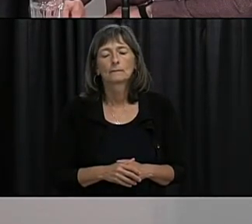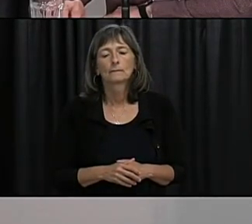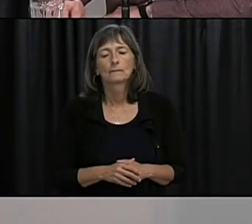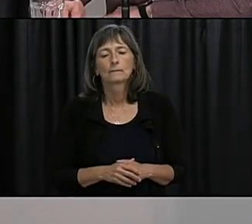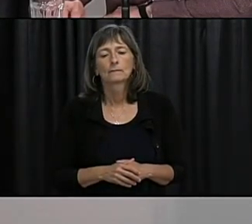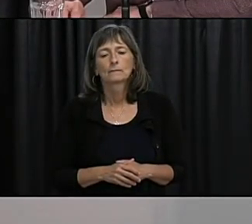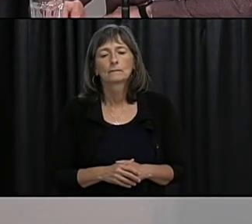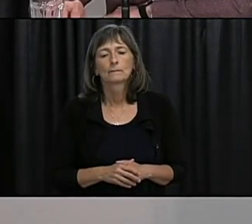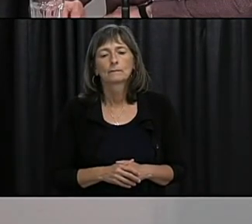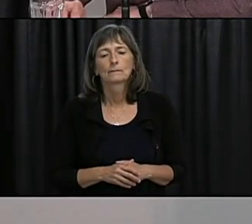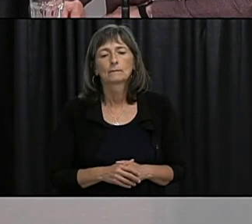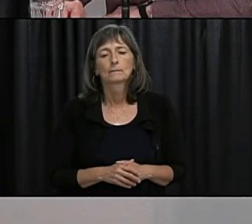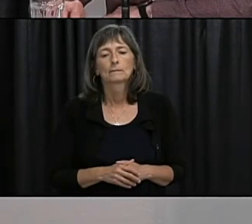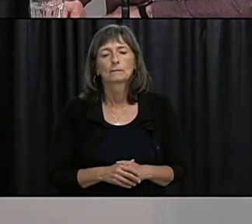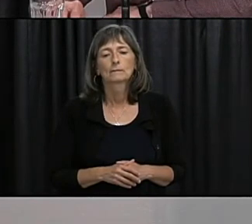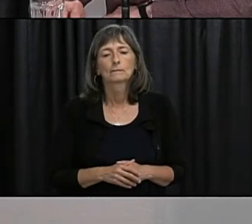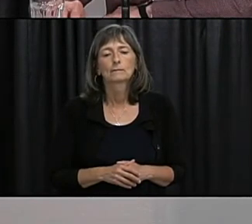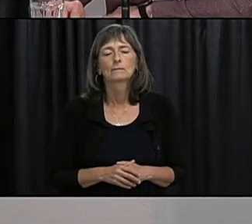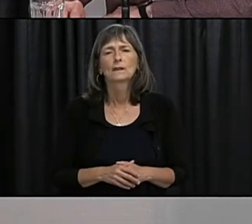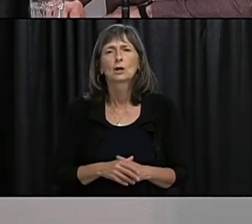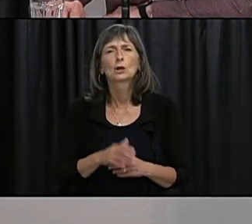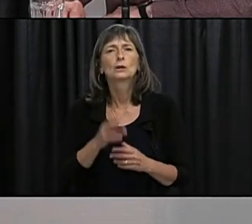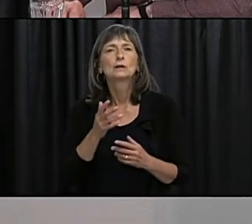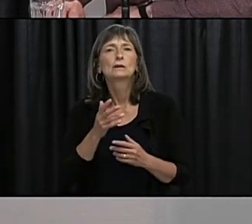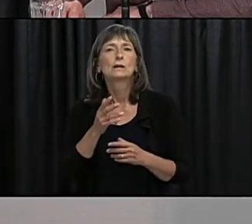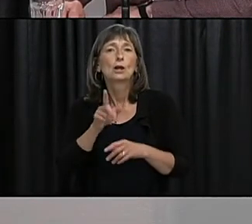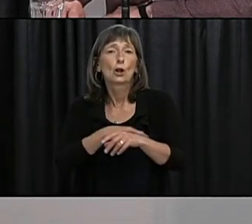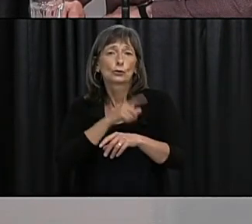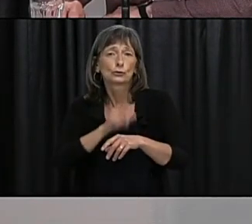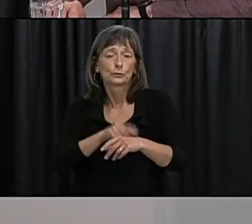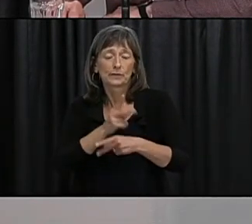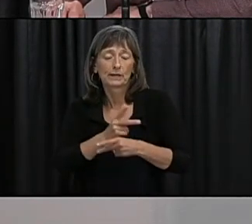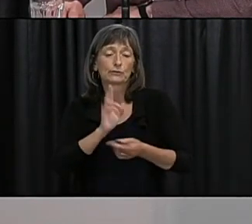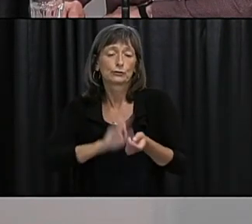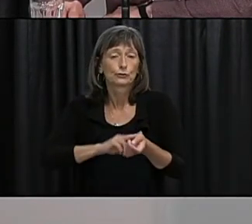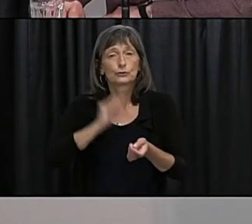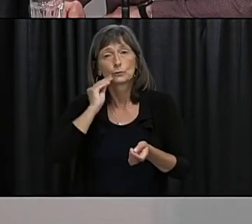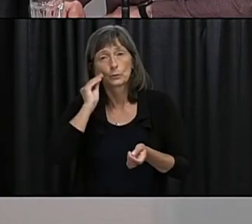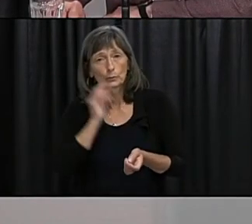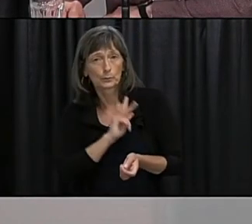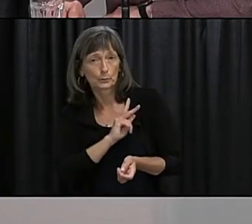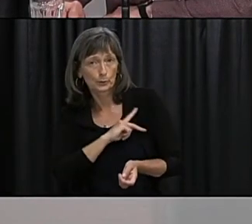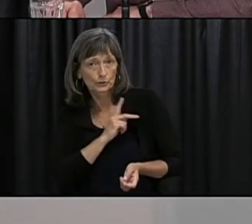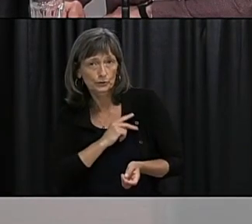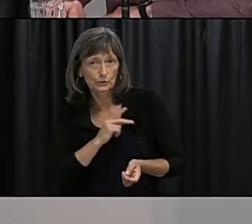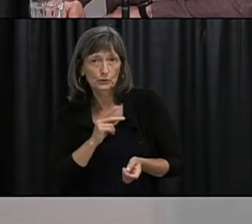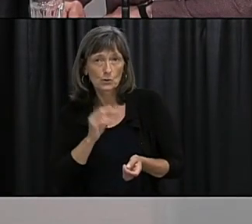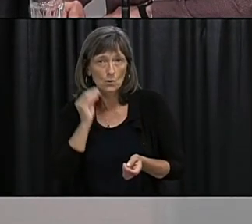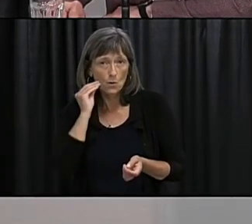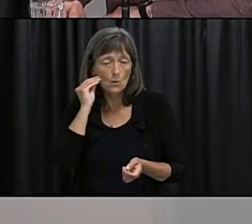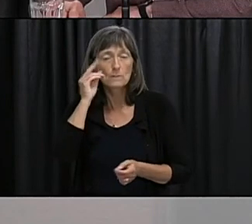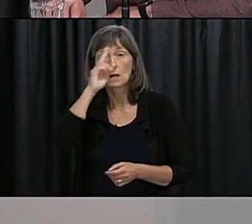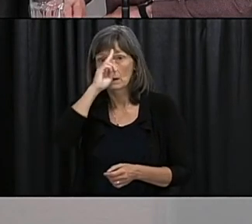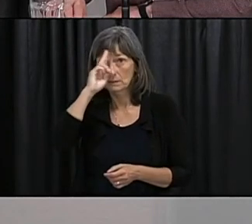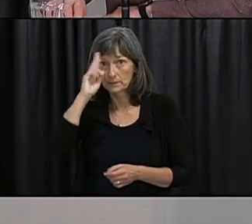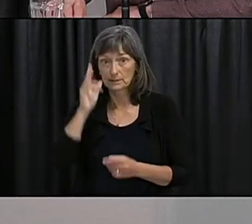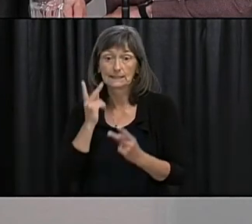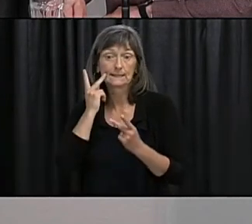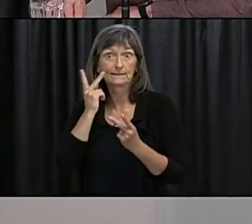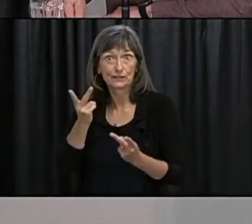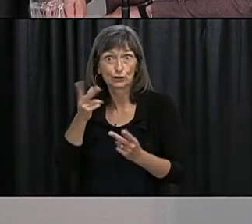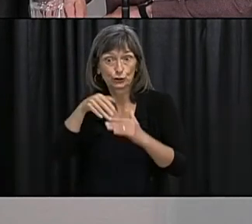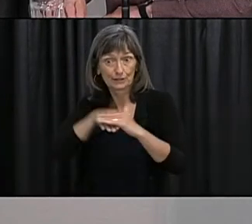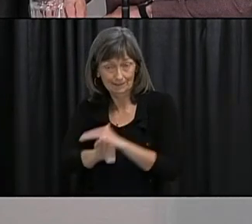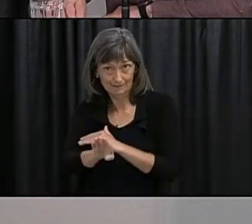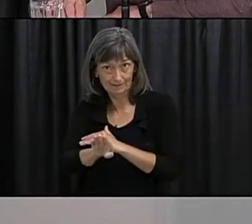hi there as for the visitation in hospitals and long-term care homes those guidelines were recently updated but what about the age limit on who